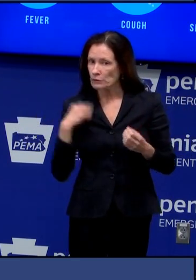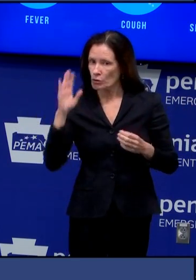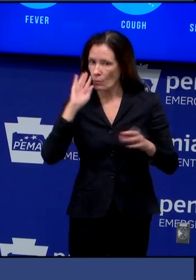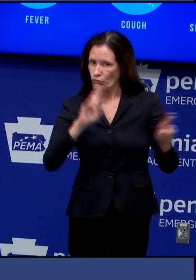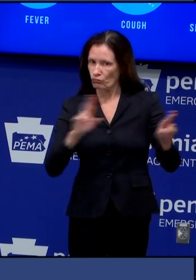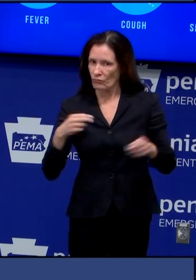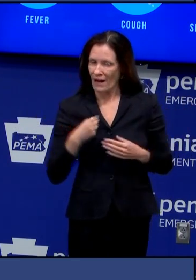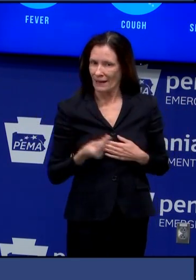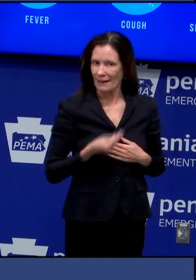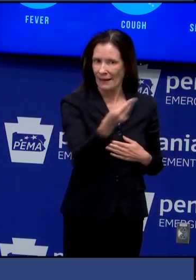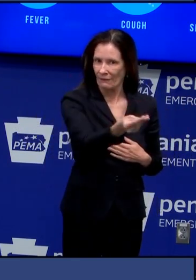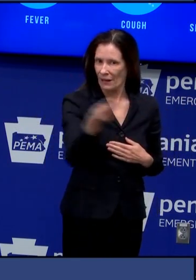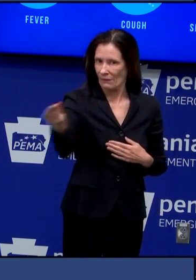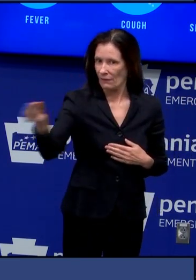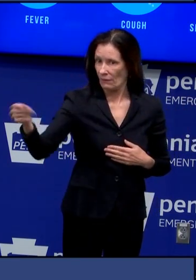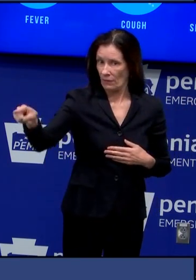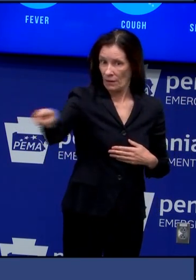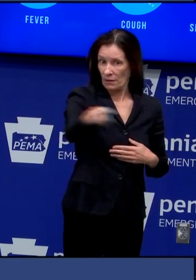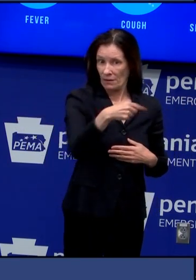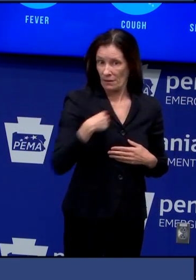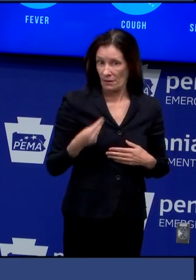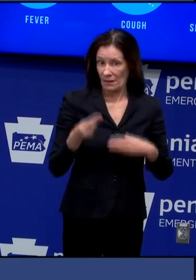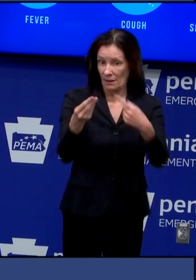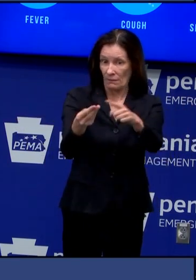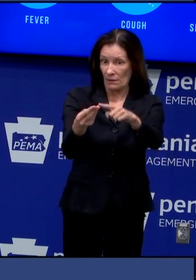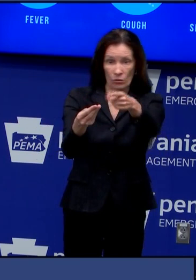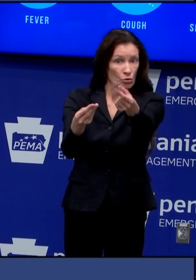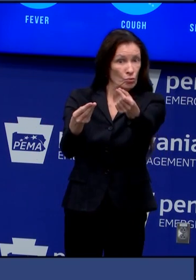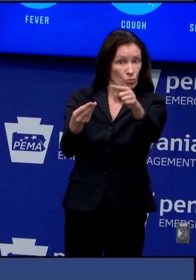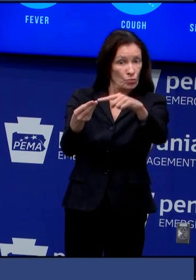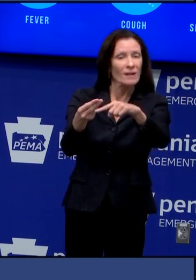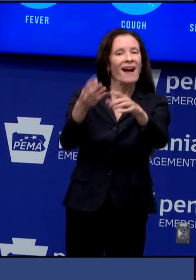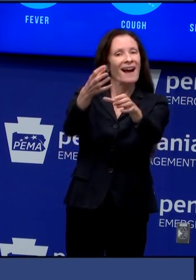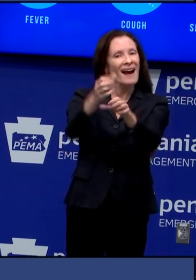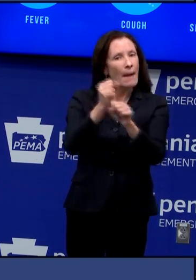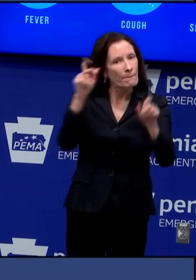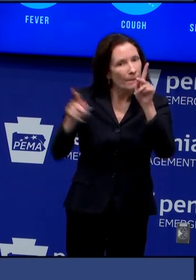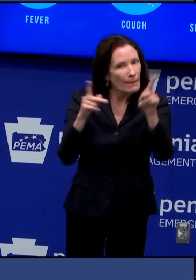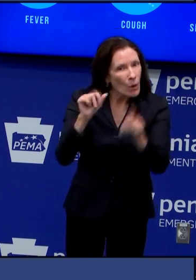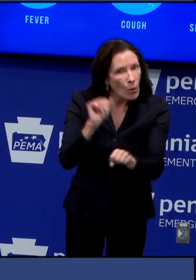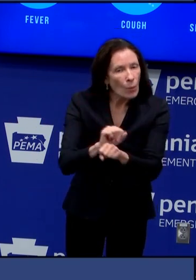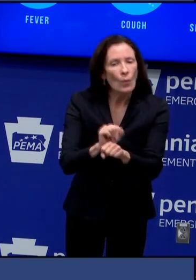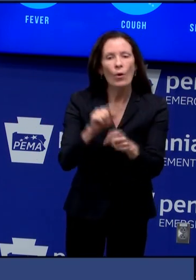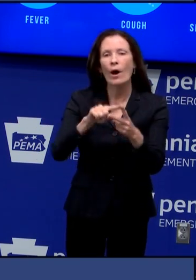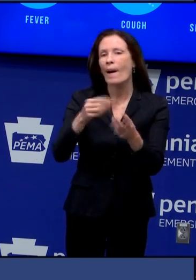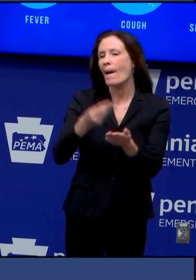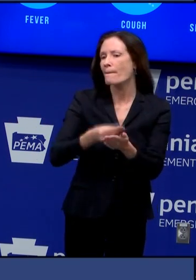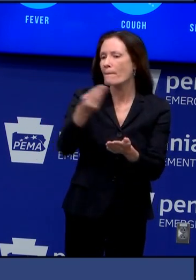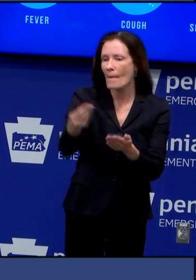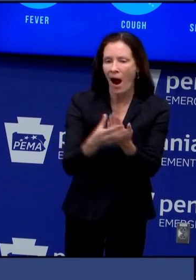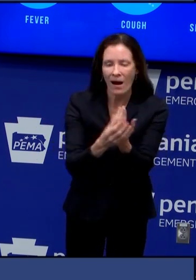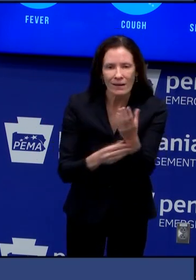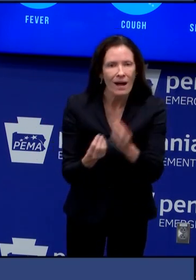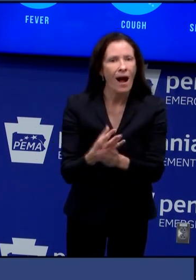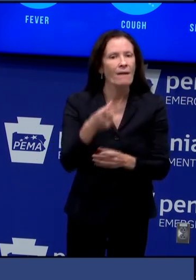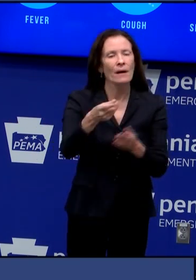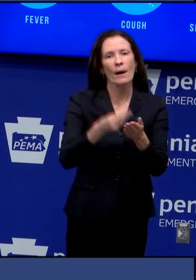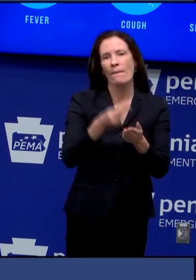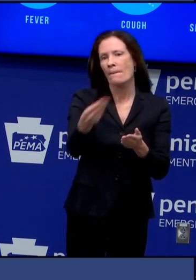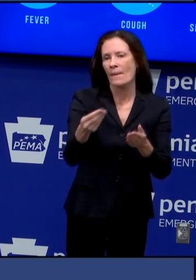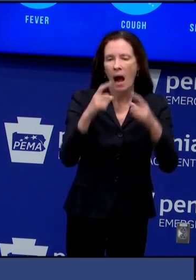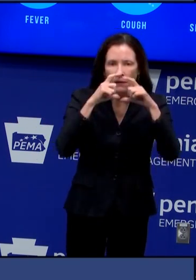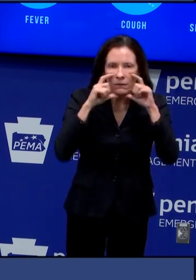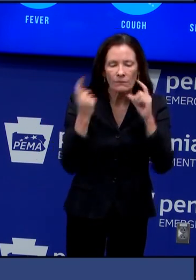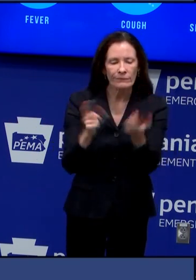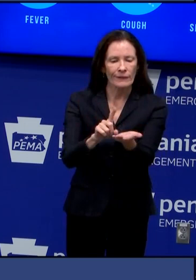increasing their staffing increased equipment protective supplies facilitating their increased volume of mail-in and absentee